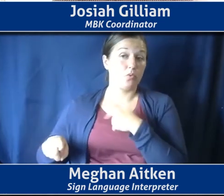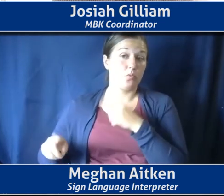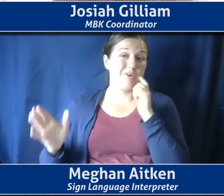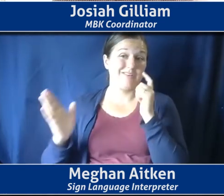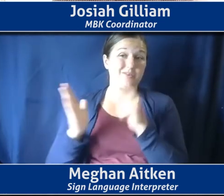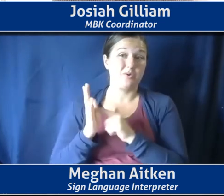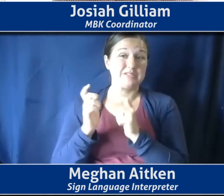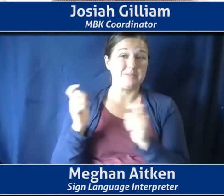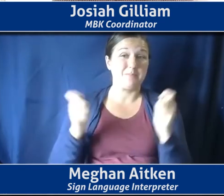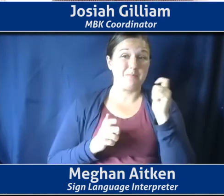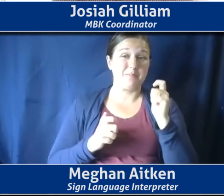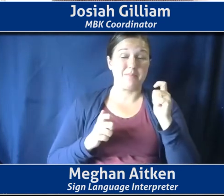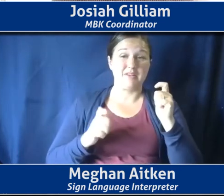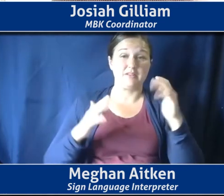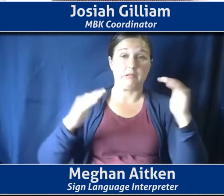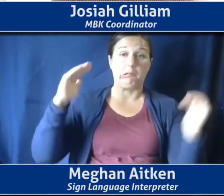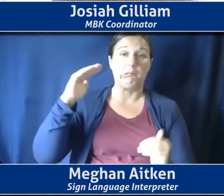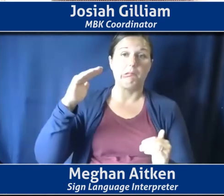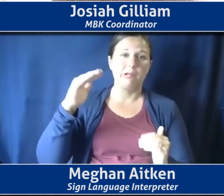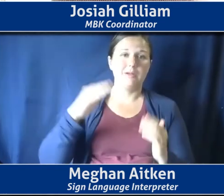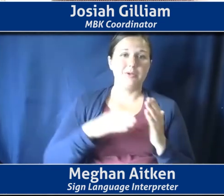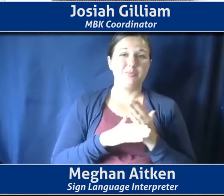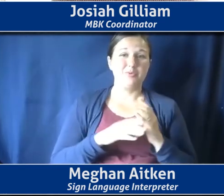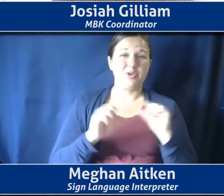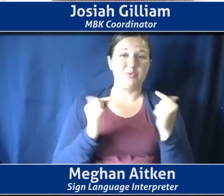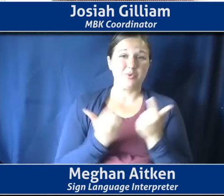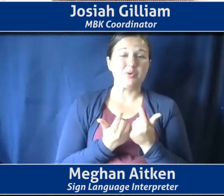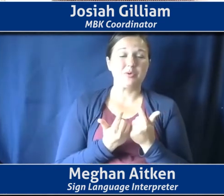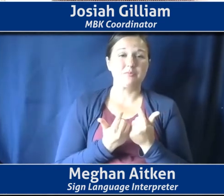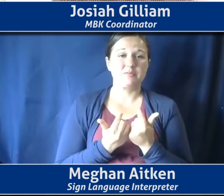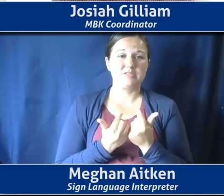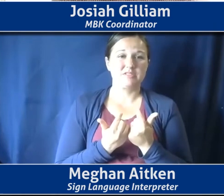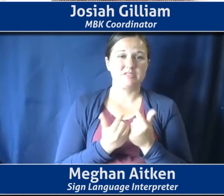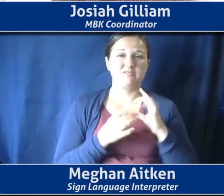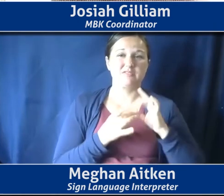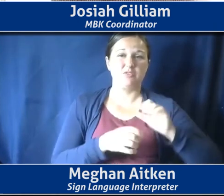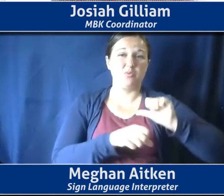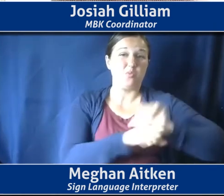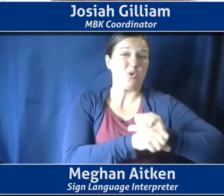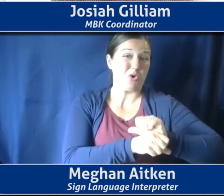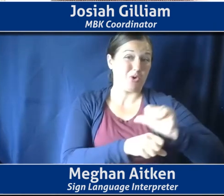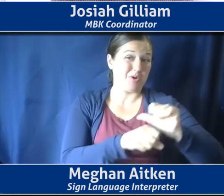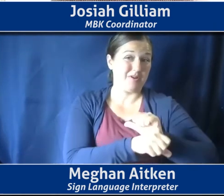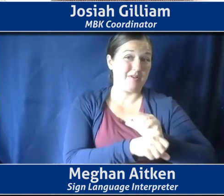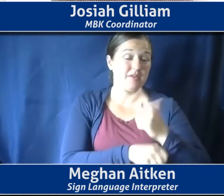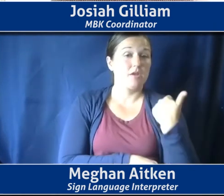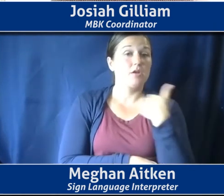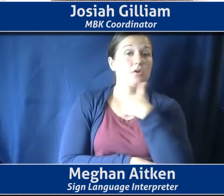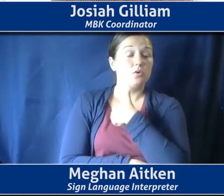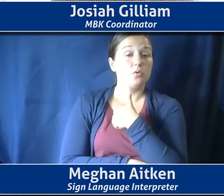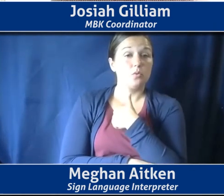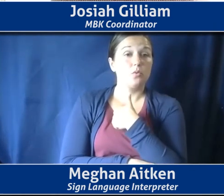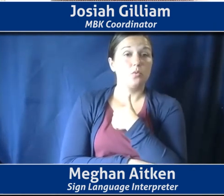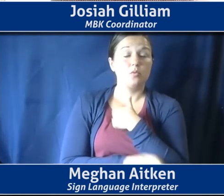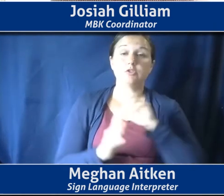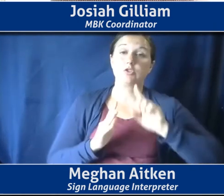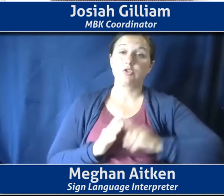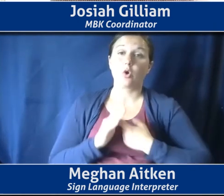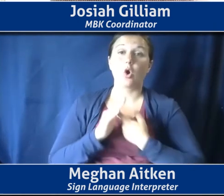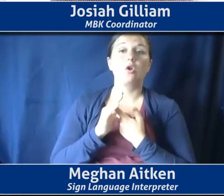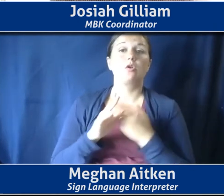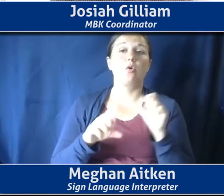gaps between different groups, um, comes in terms of workforce, um, we've embarked on a workforce equity initiative.